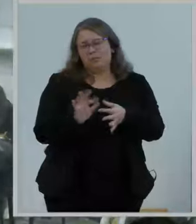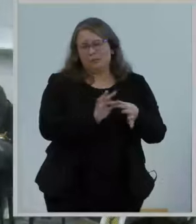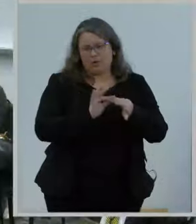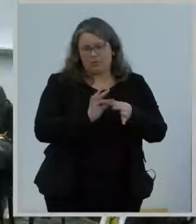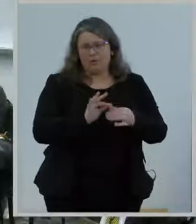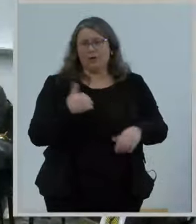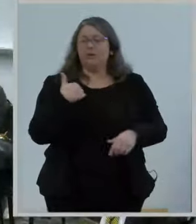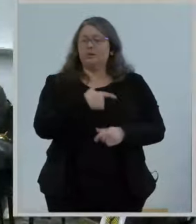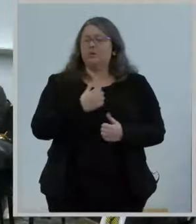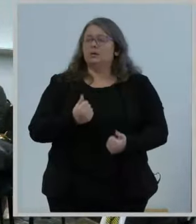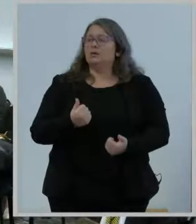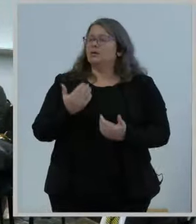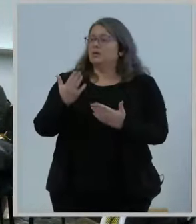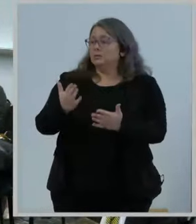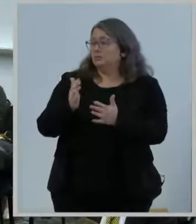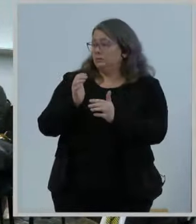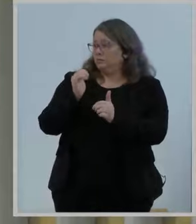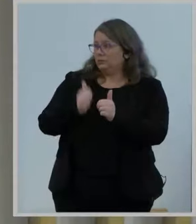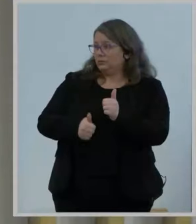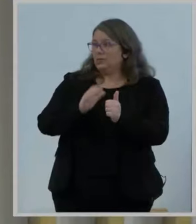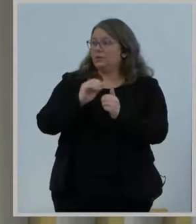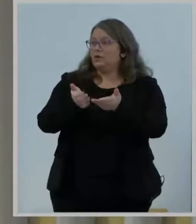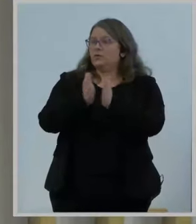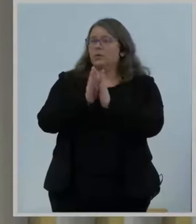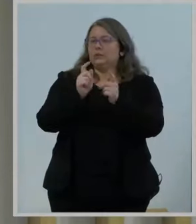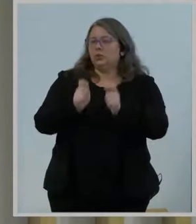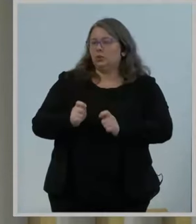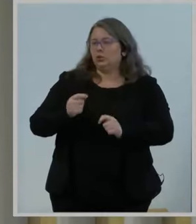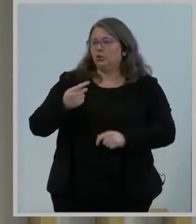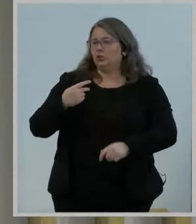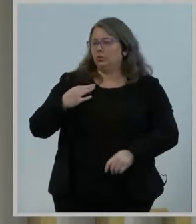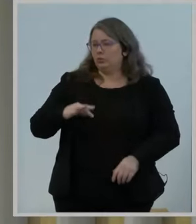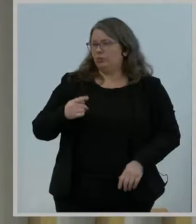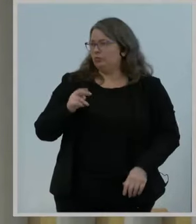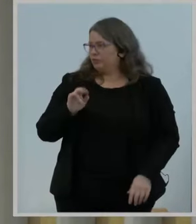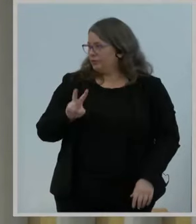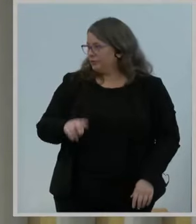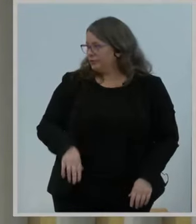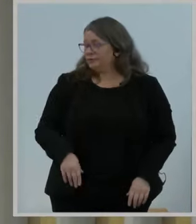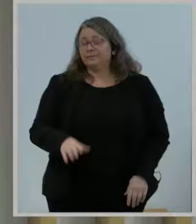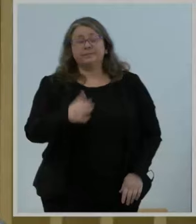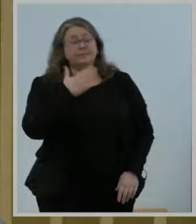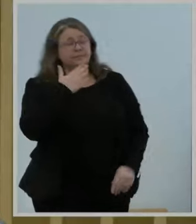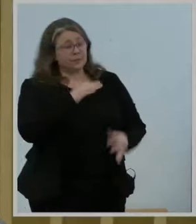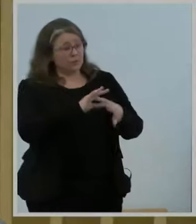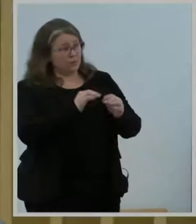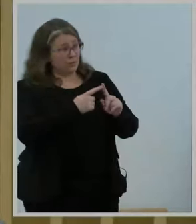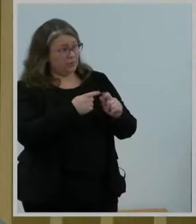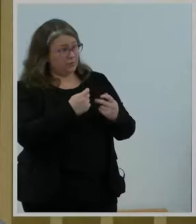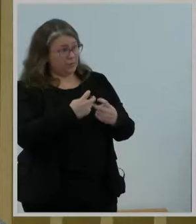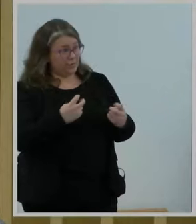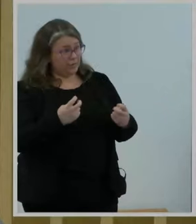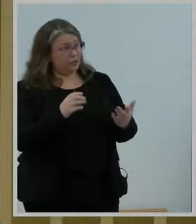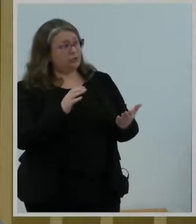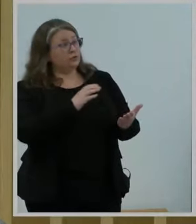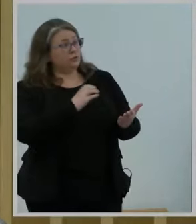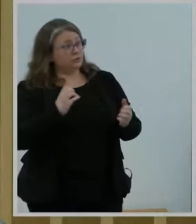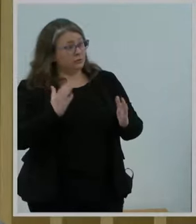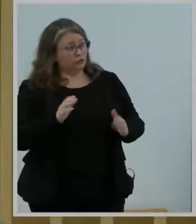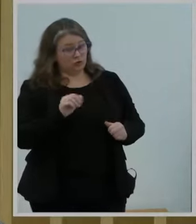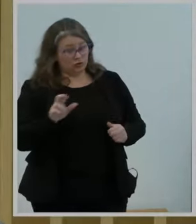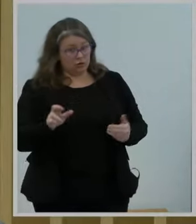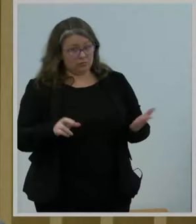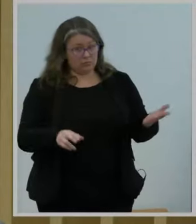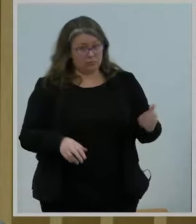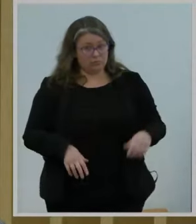privileges. Thank you very much. Thank you. We'll now hear comments from the bench. We'll start with Commissioner Carr. Thanks. In March of